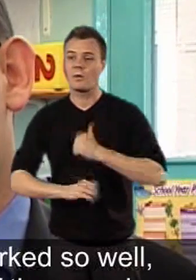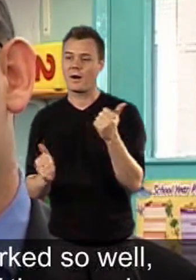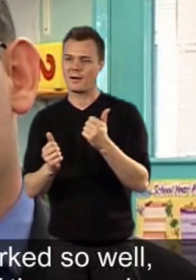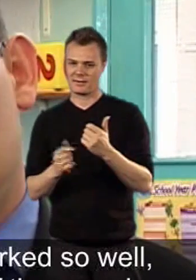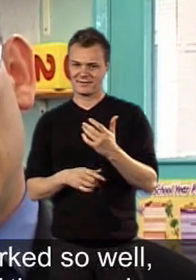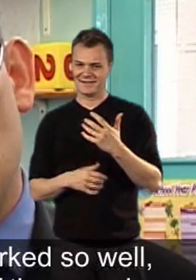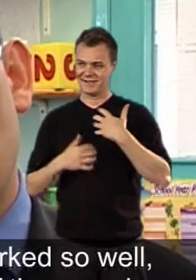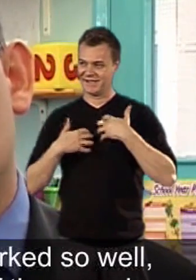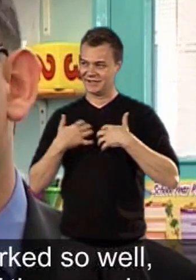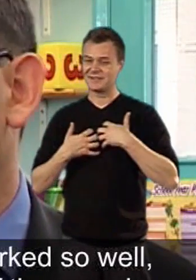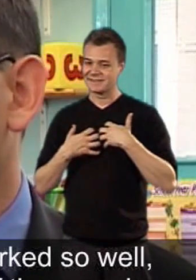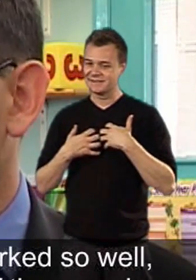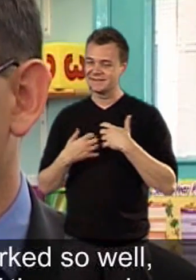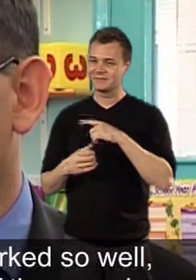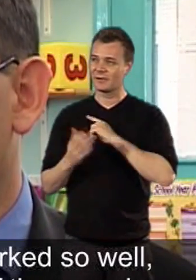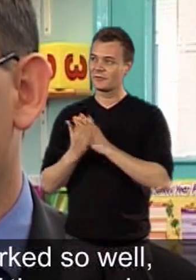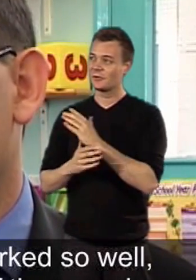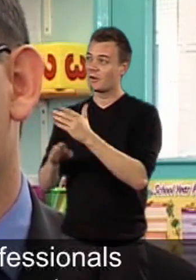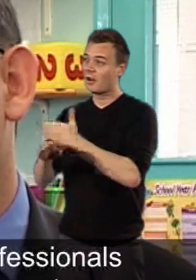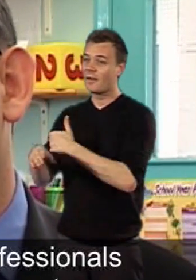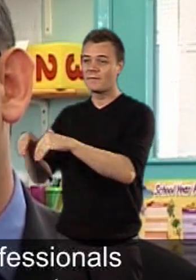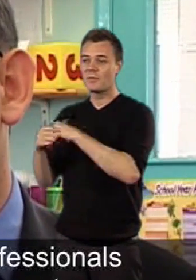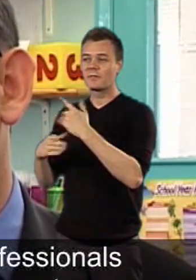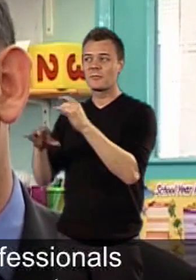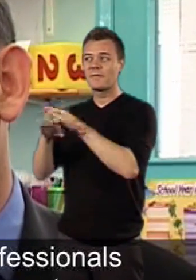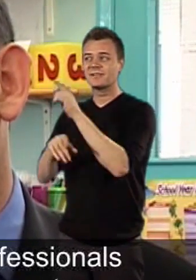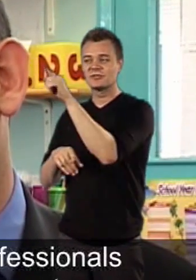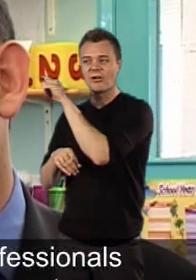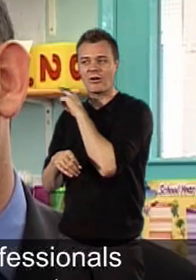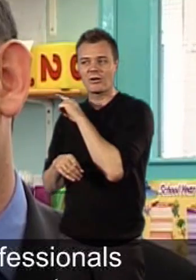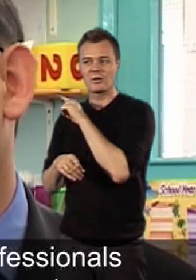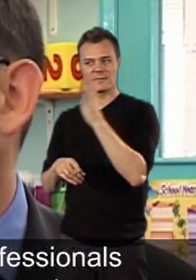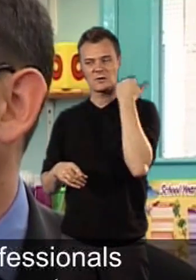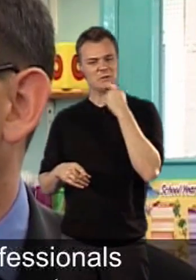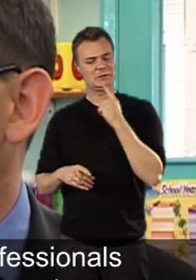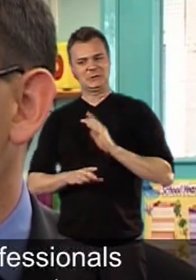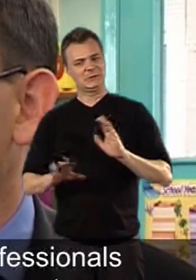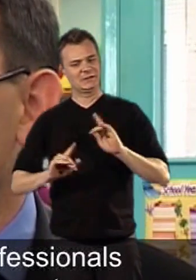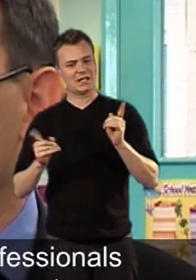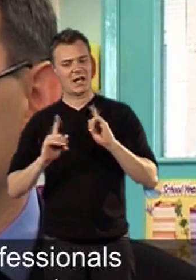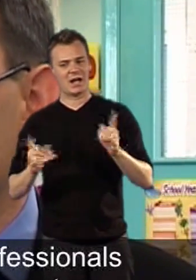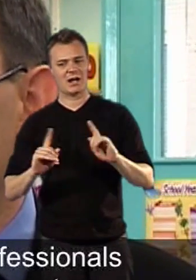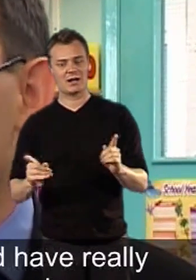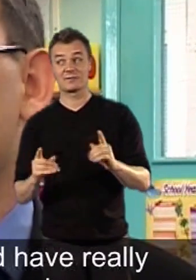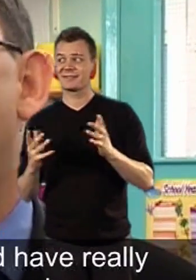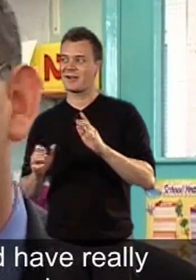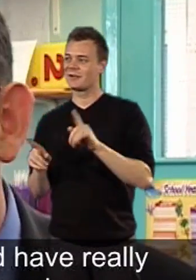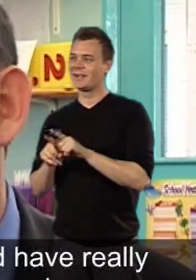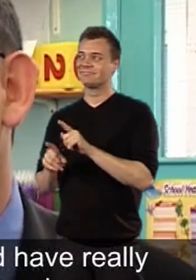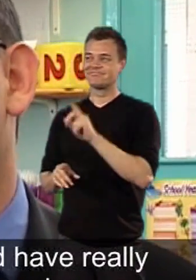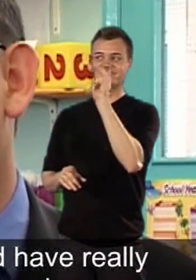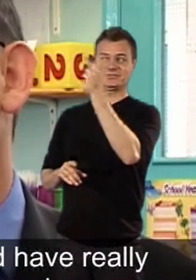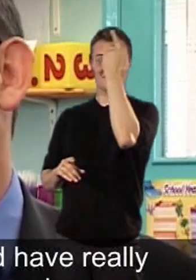it's been interesting to see some of those early involvements from some of the professionals and they've almost done a 180 degree turn and said,